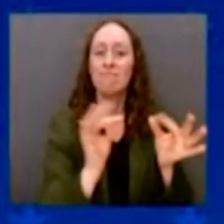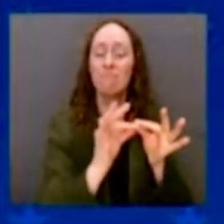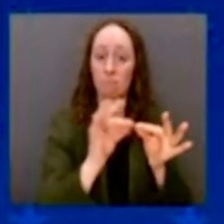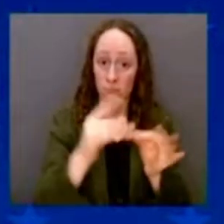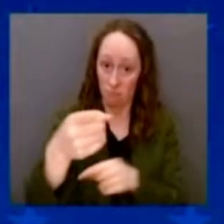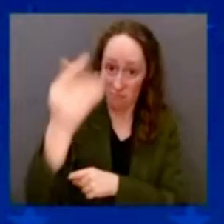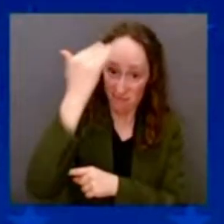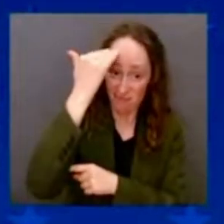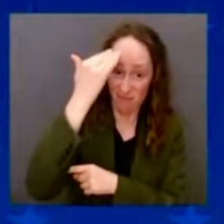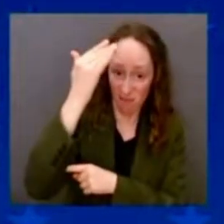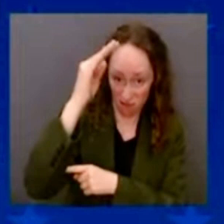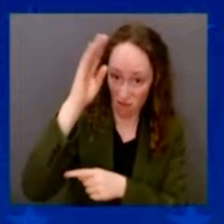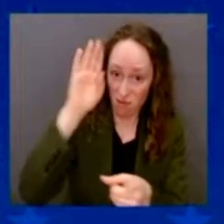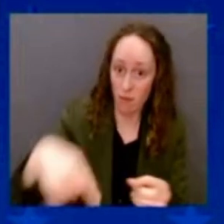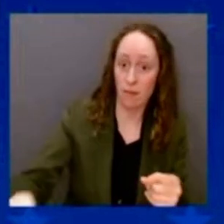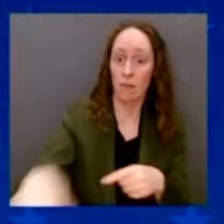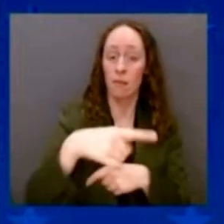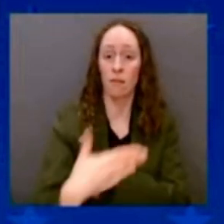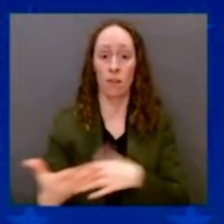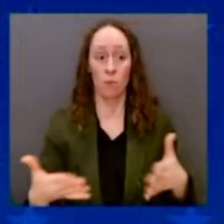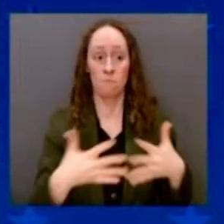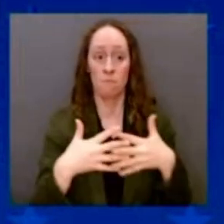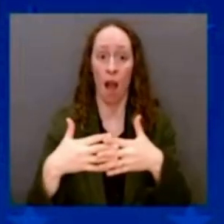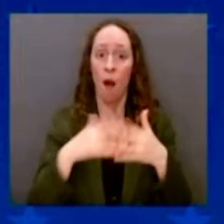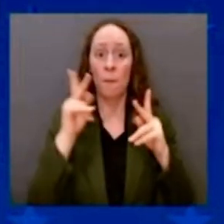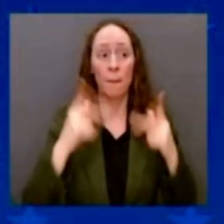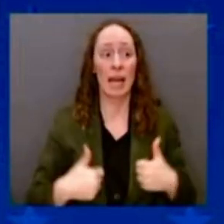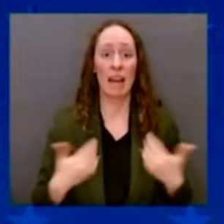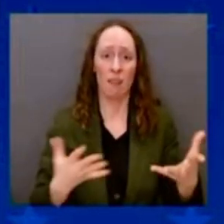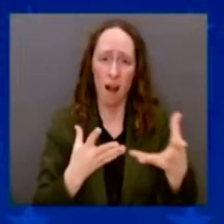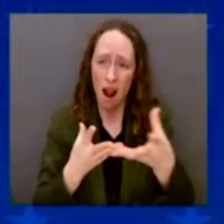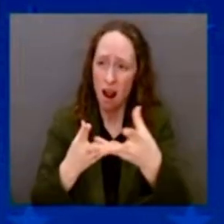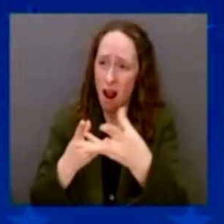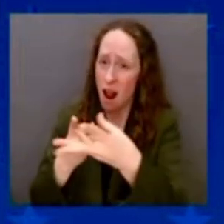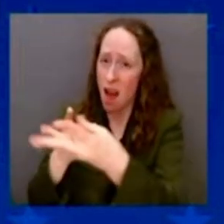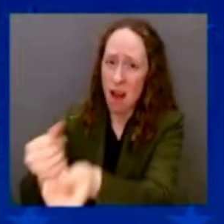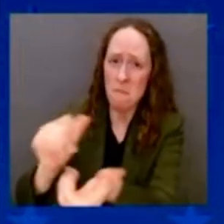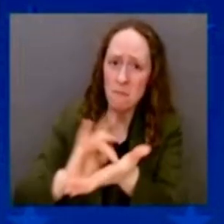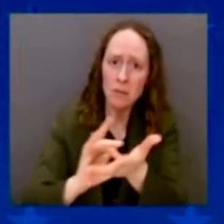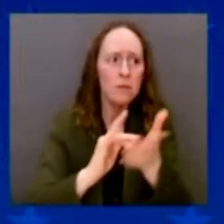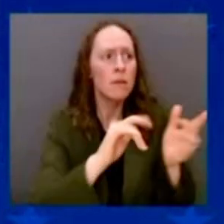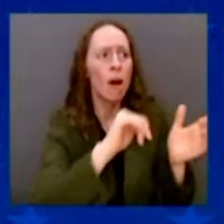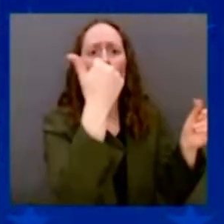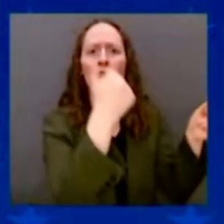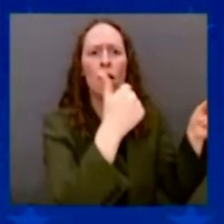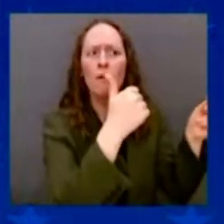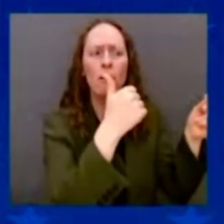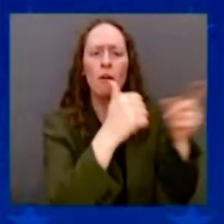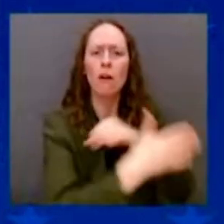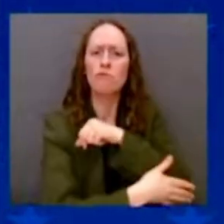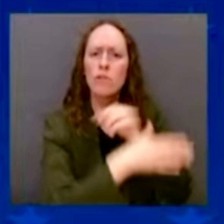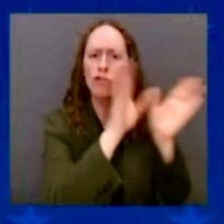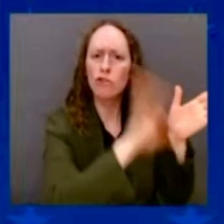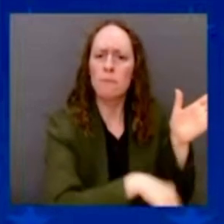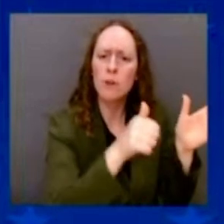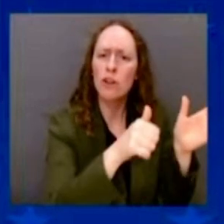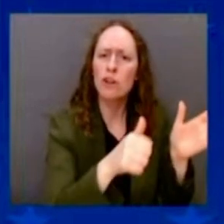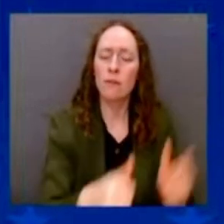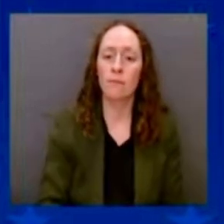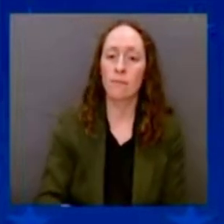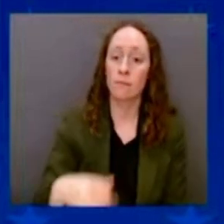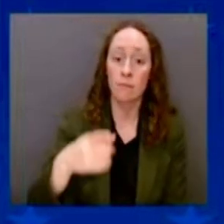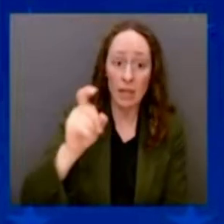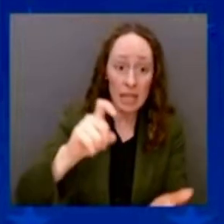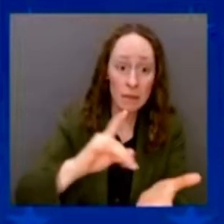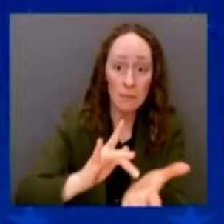In the United States of America, for whatever prescription drug you're buying, you're paying more than any other nation on Earth. It's an